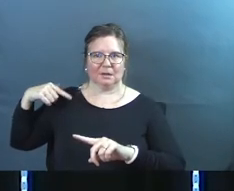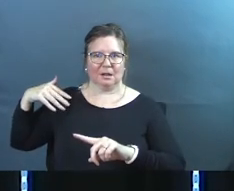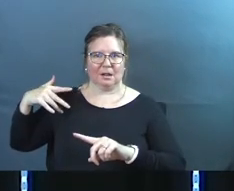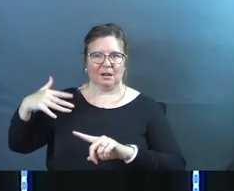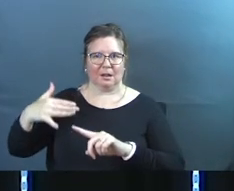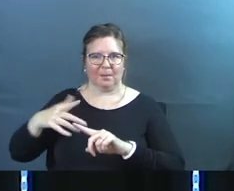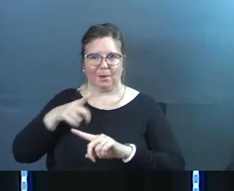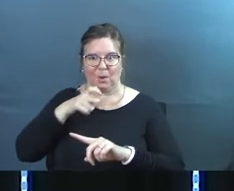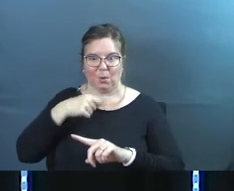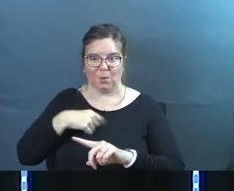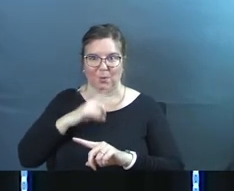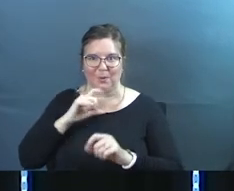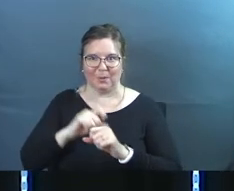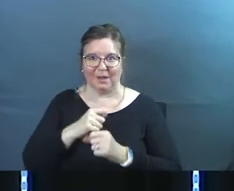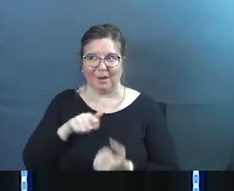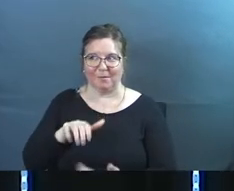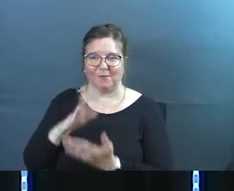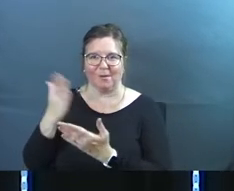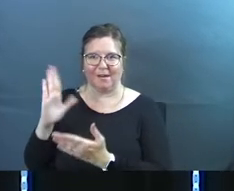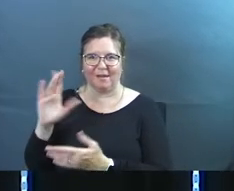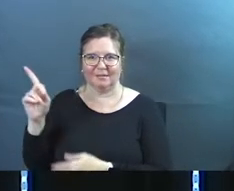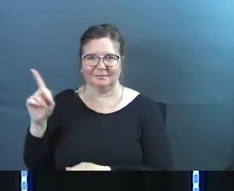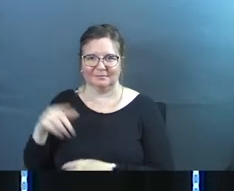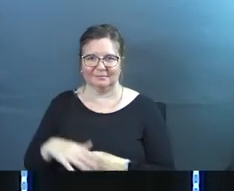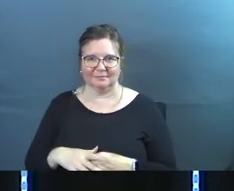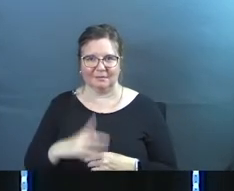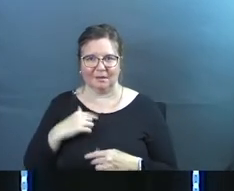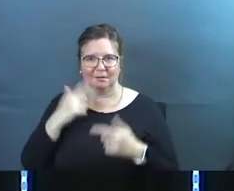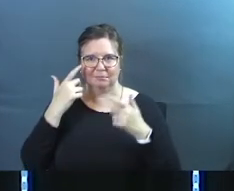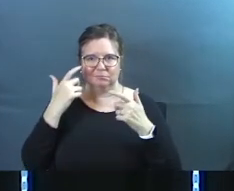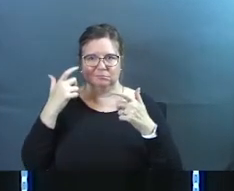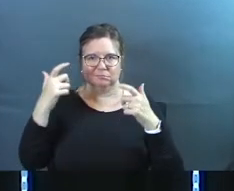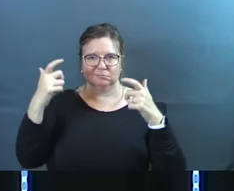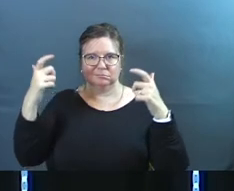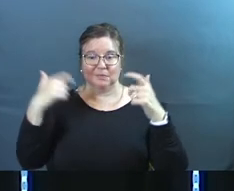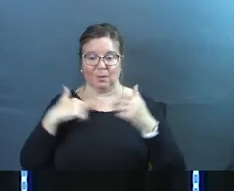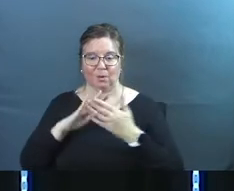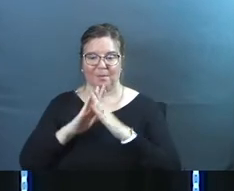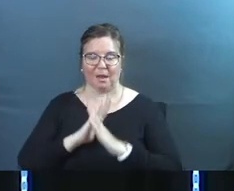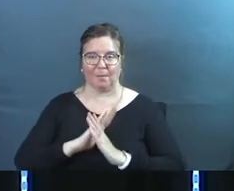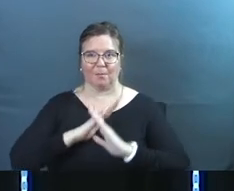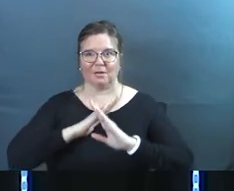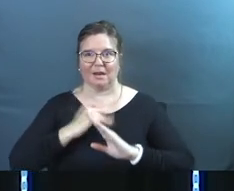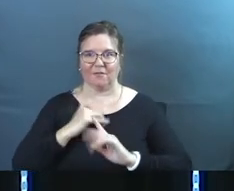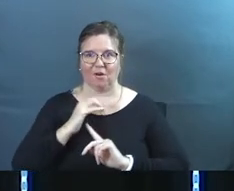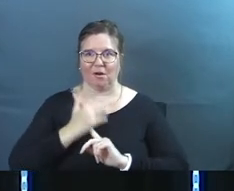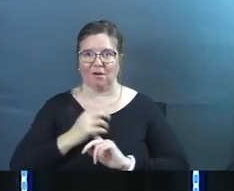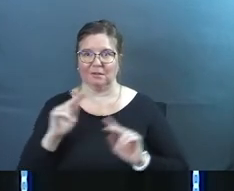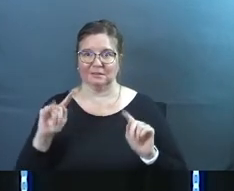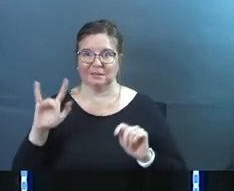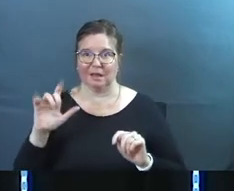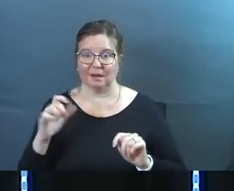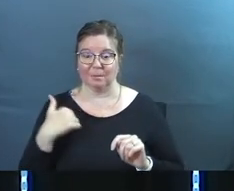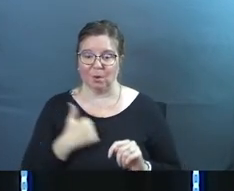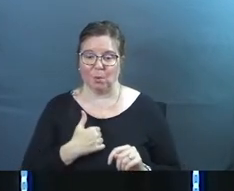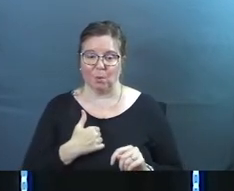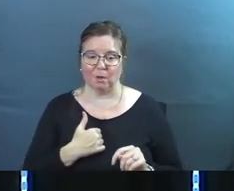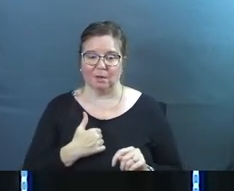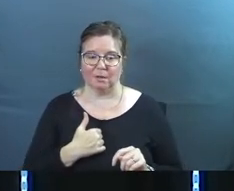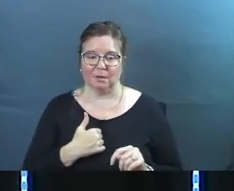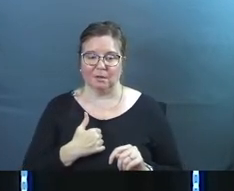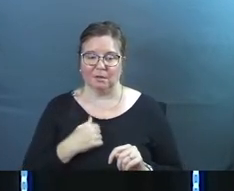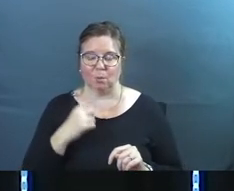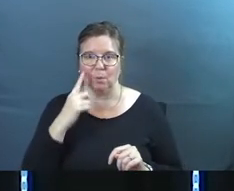about who we really are before God and the reason we get so protective of our title is because we're